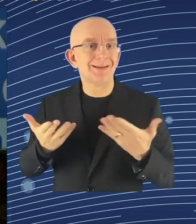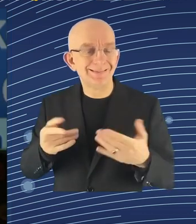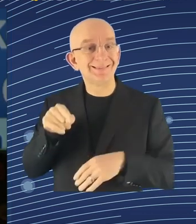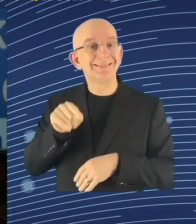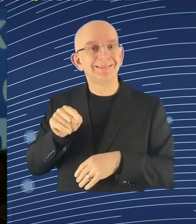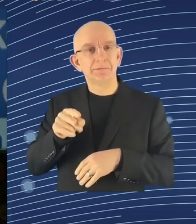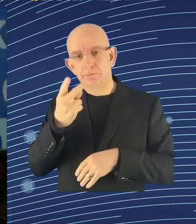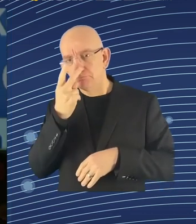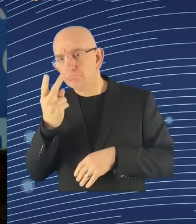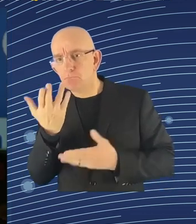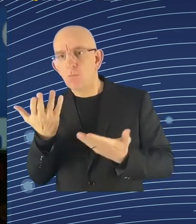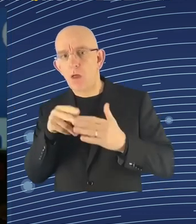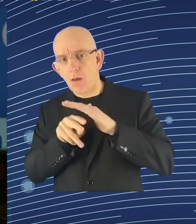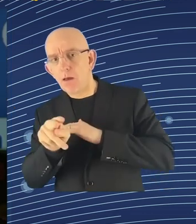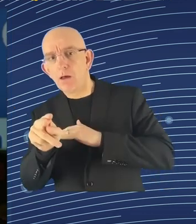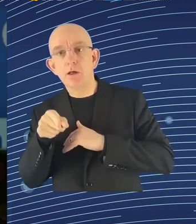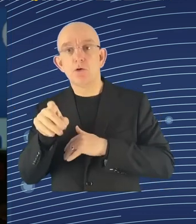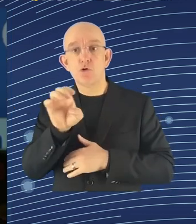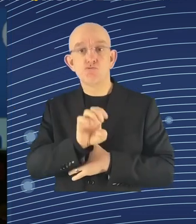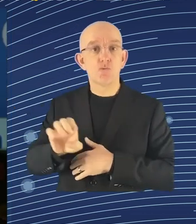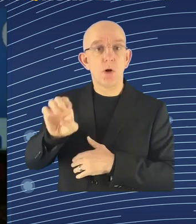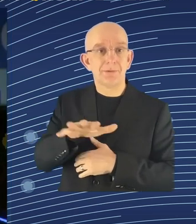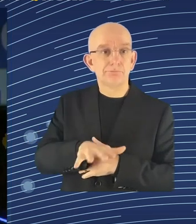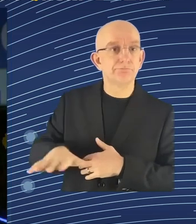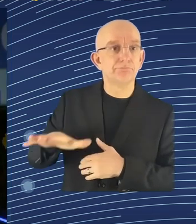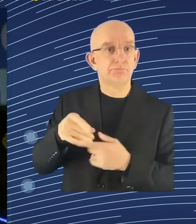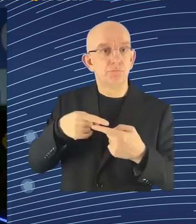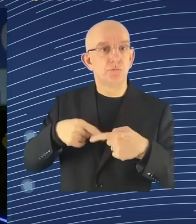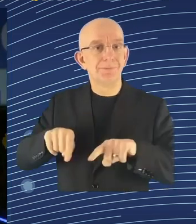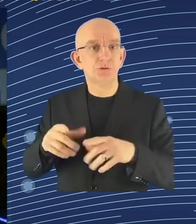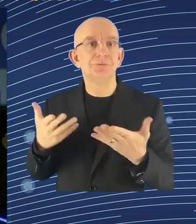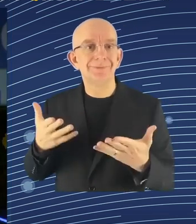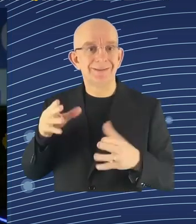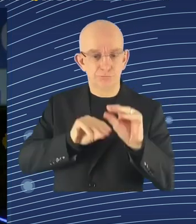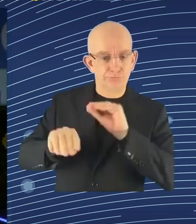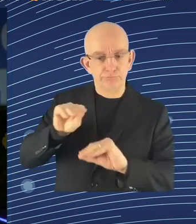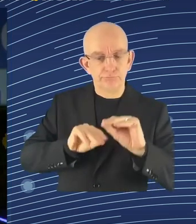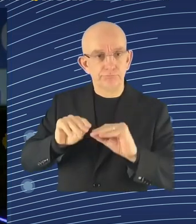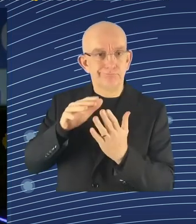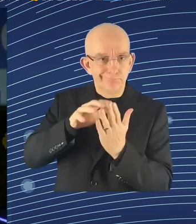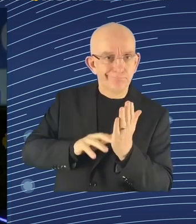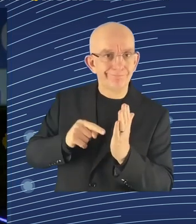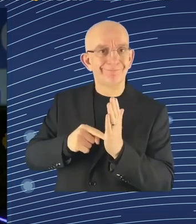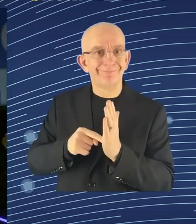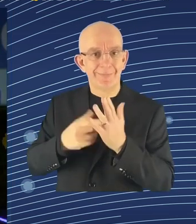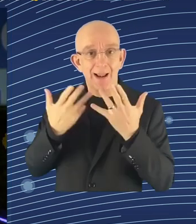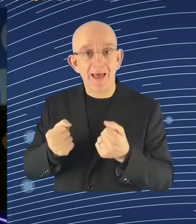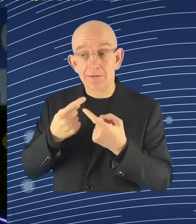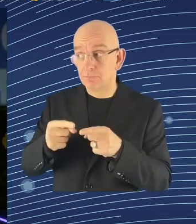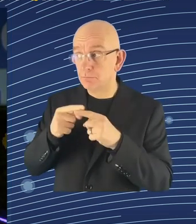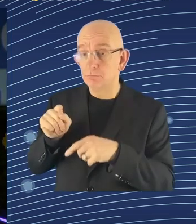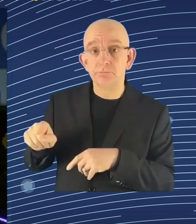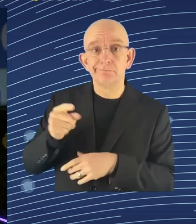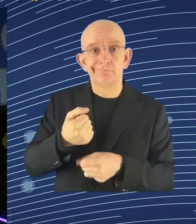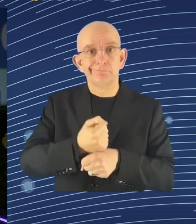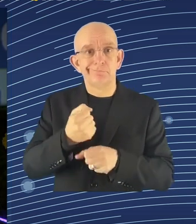unprecedented low unemployment and labor shortages. Surely, it is debatable that artificial intelligence can help us to overcome